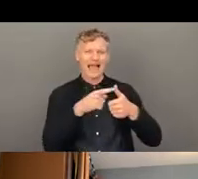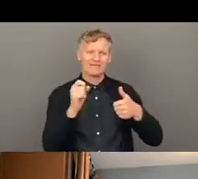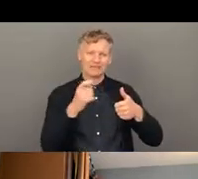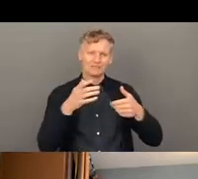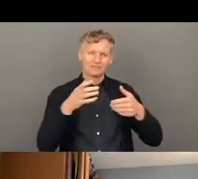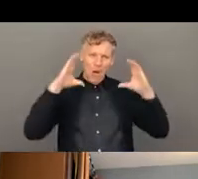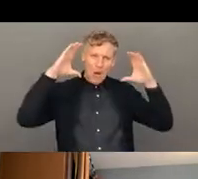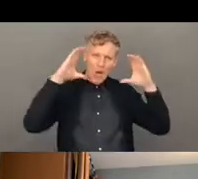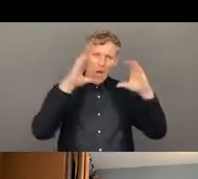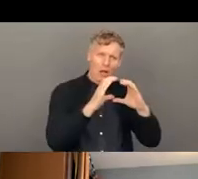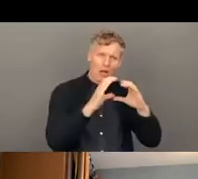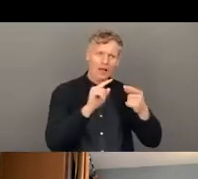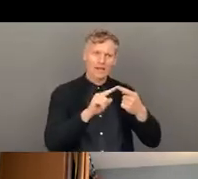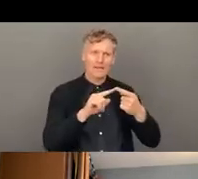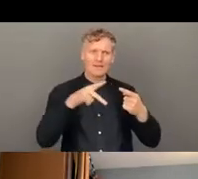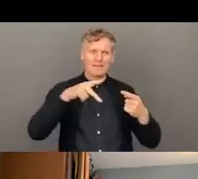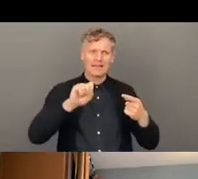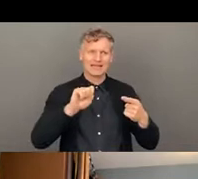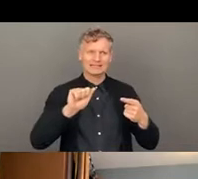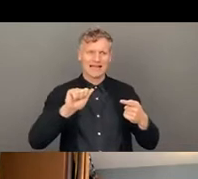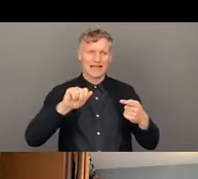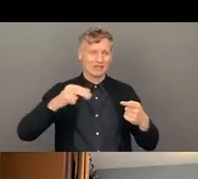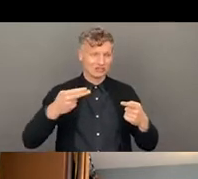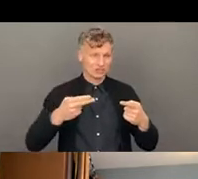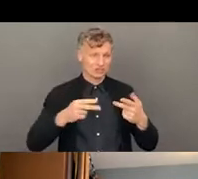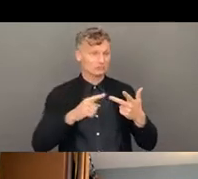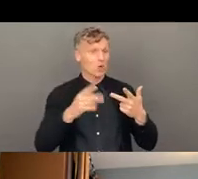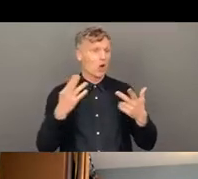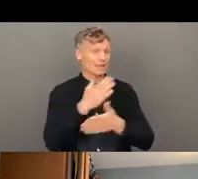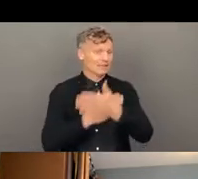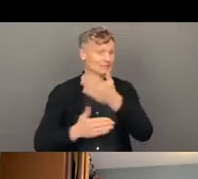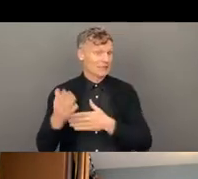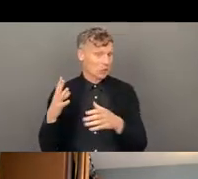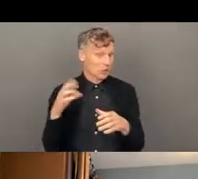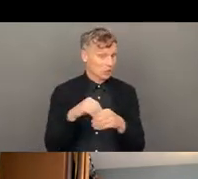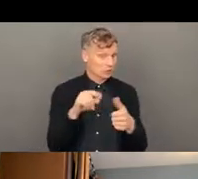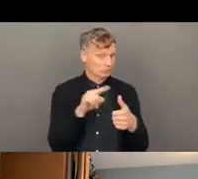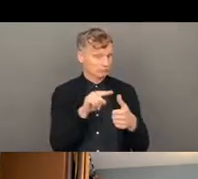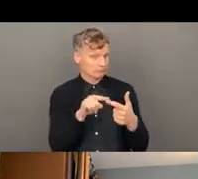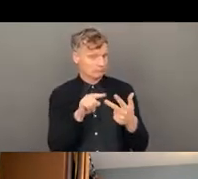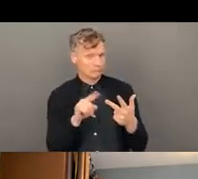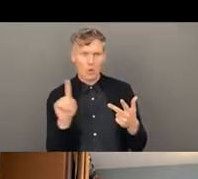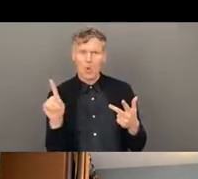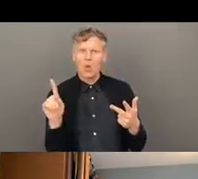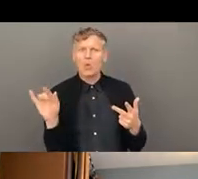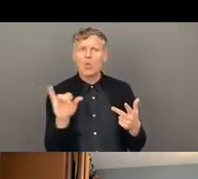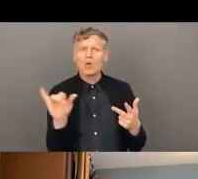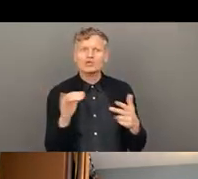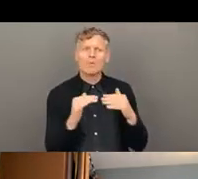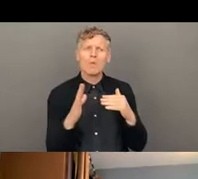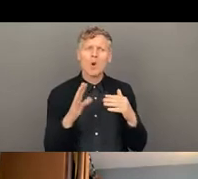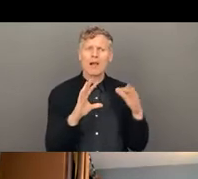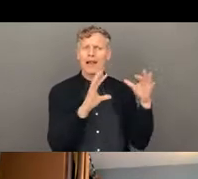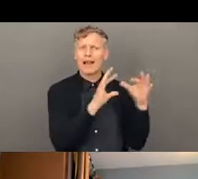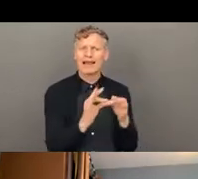and disability inclusive development are the most pertinent or the most relevant for your organization. So that was, that was,